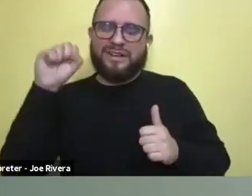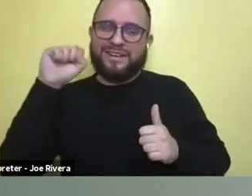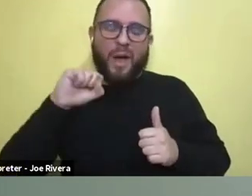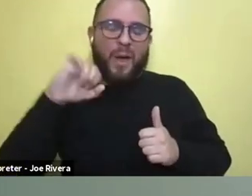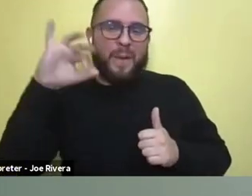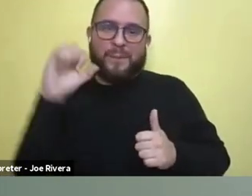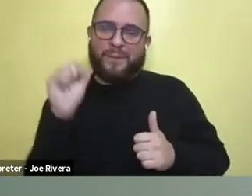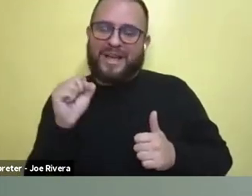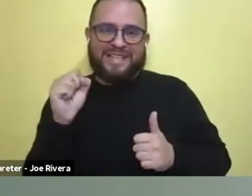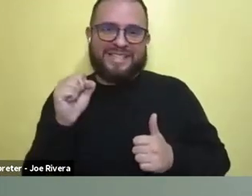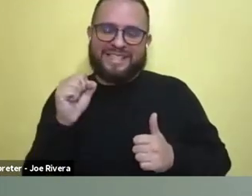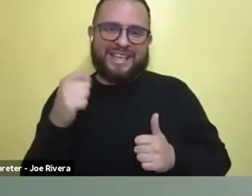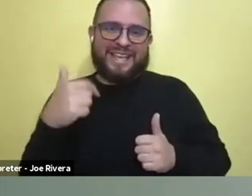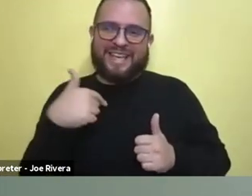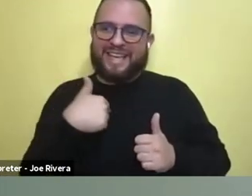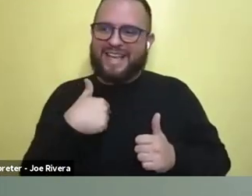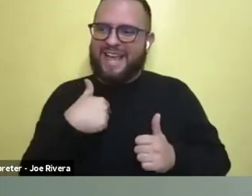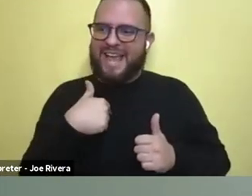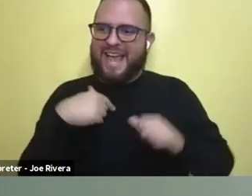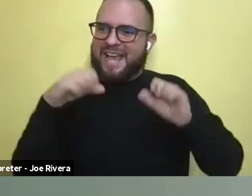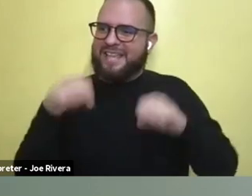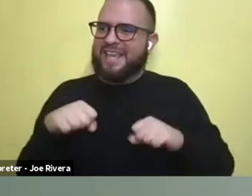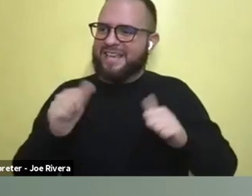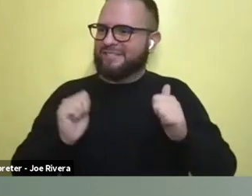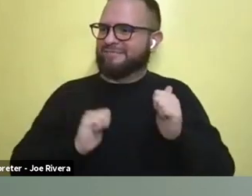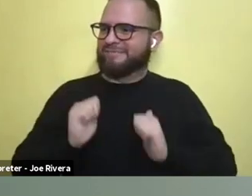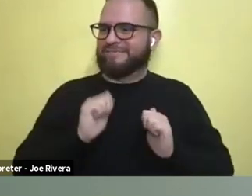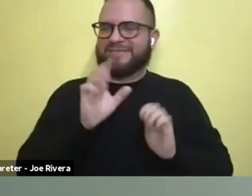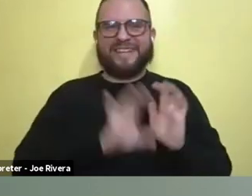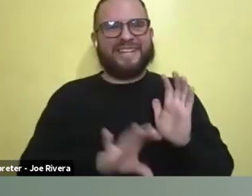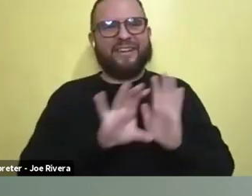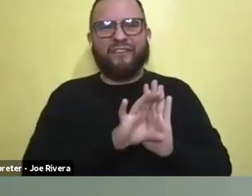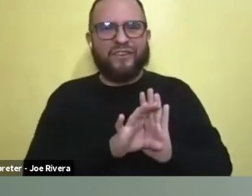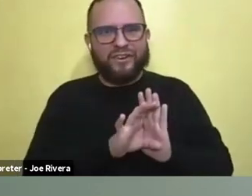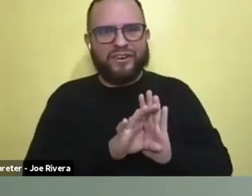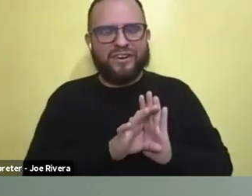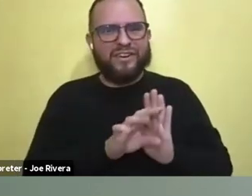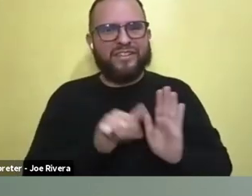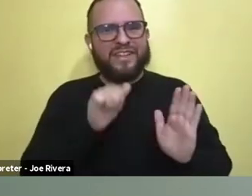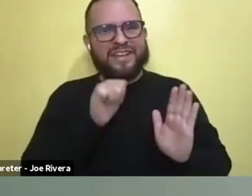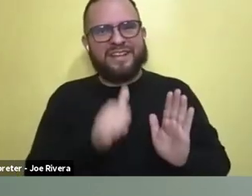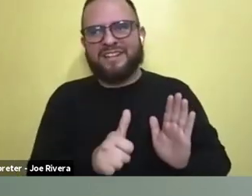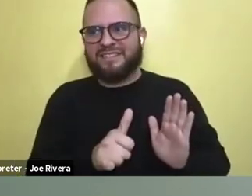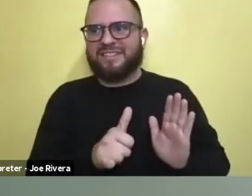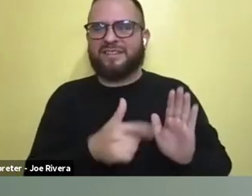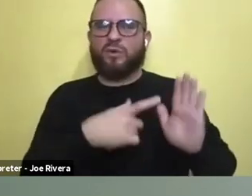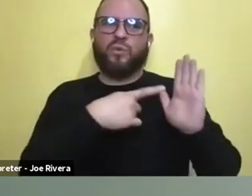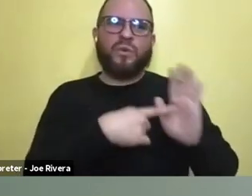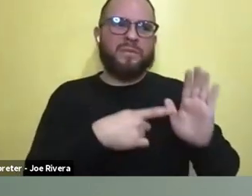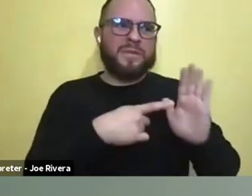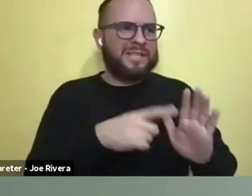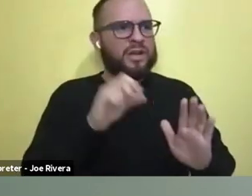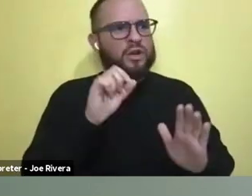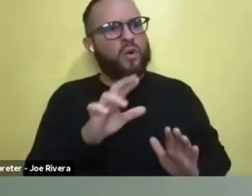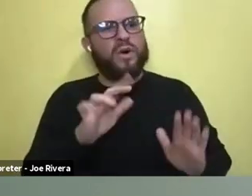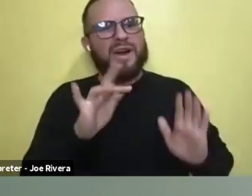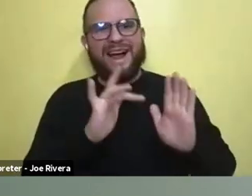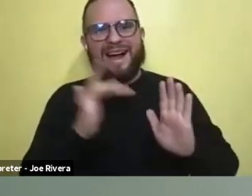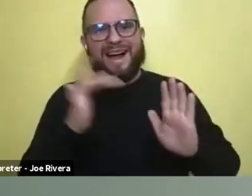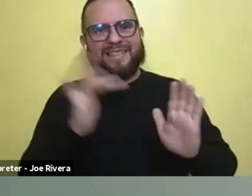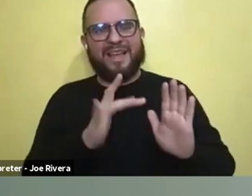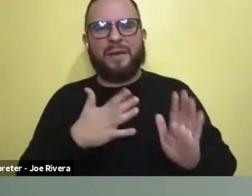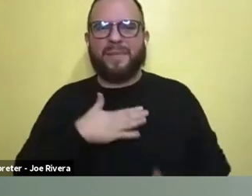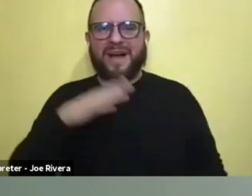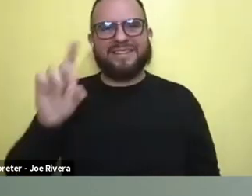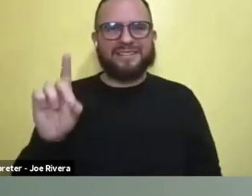to be a character or character that doesn't really represent or highlight my disability.